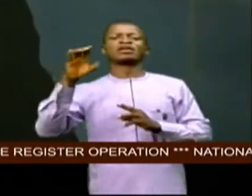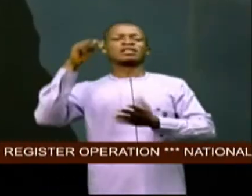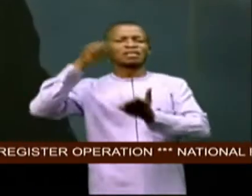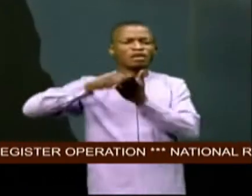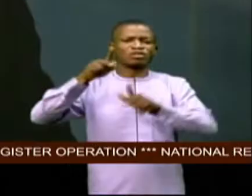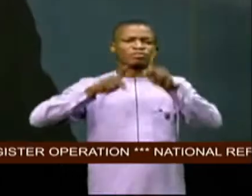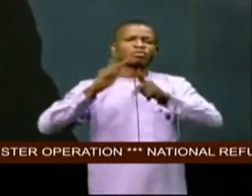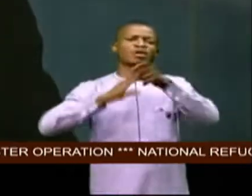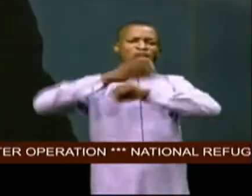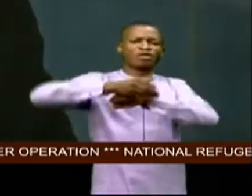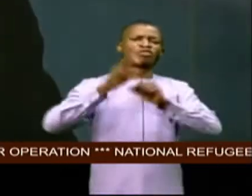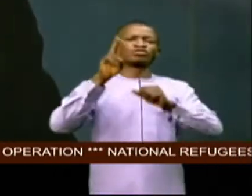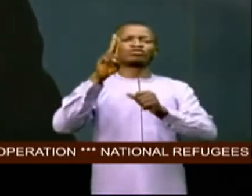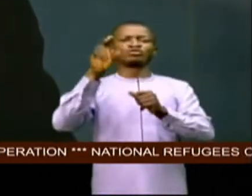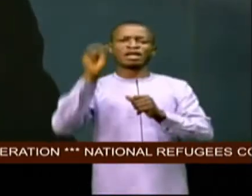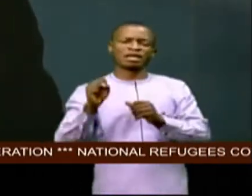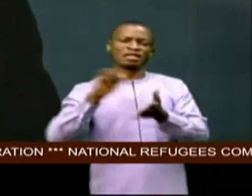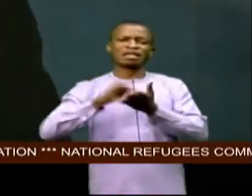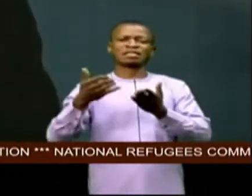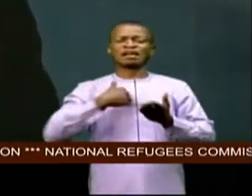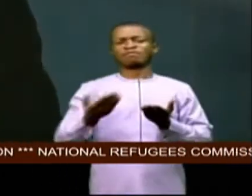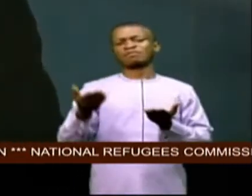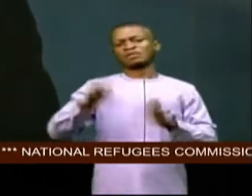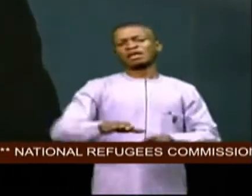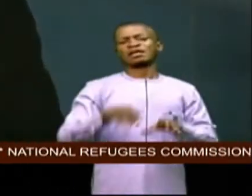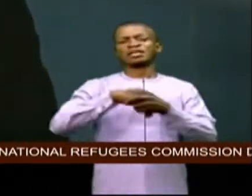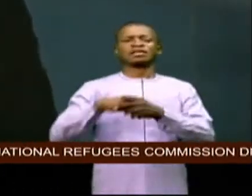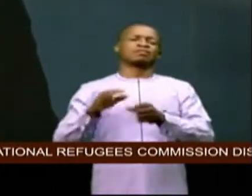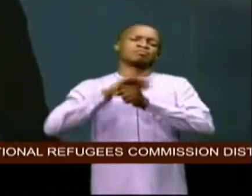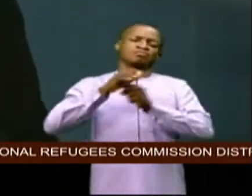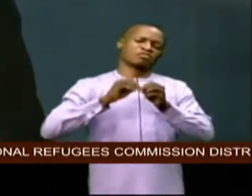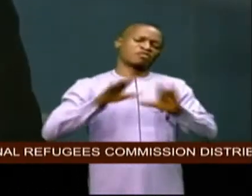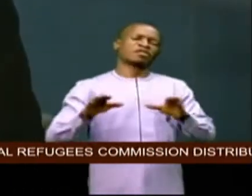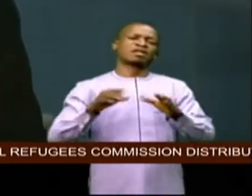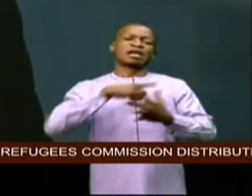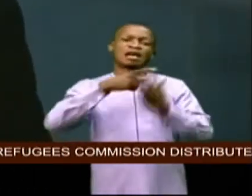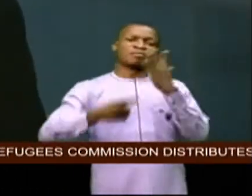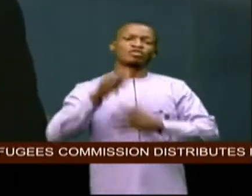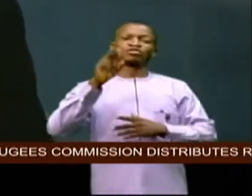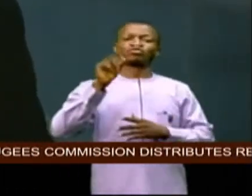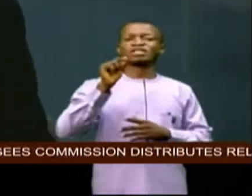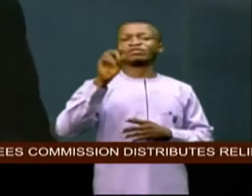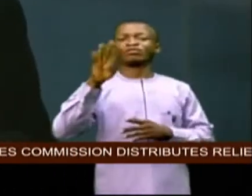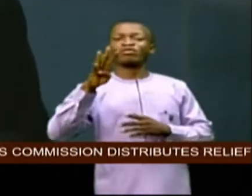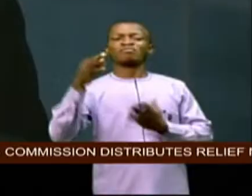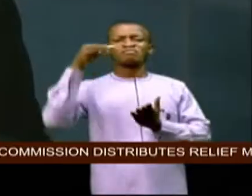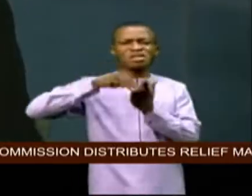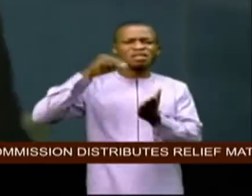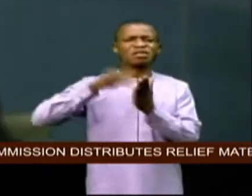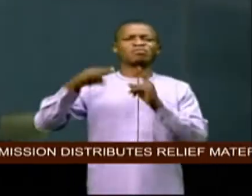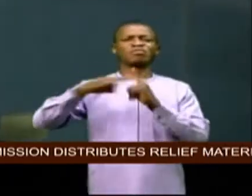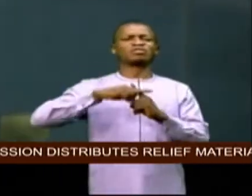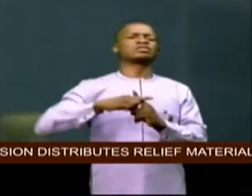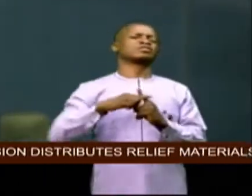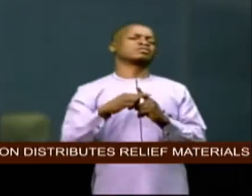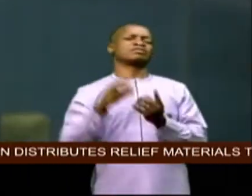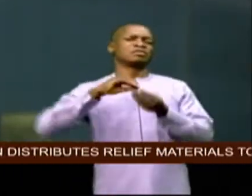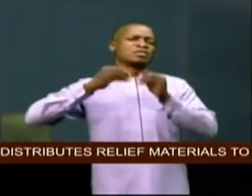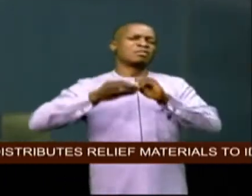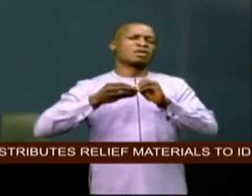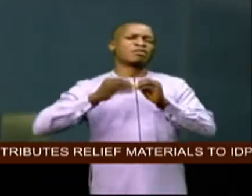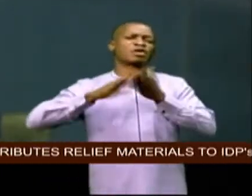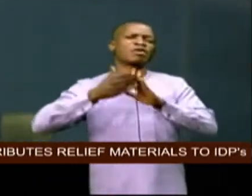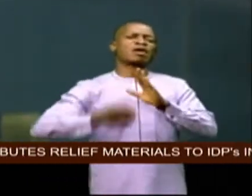states who have died in the coronavirus pandemic amid more than 24 million positive cases both numbers being the